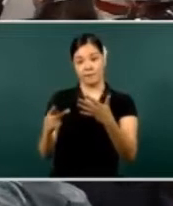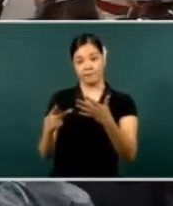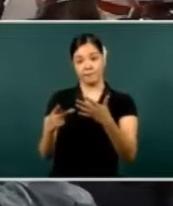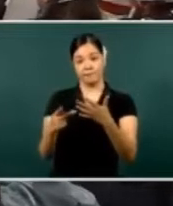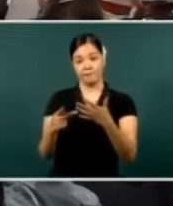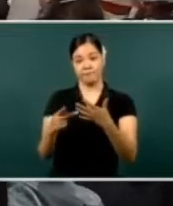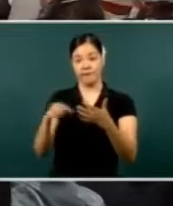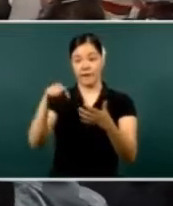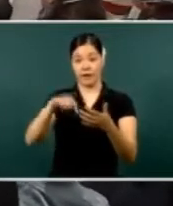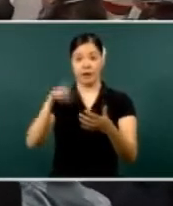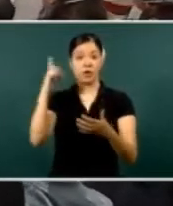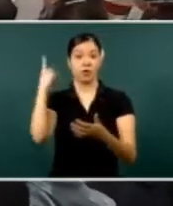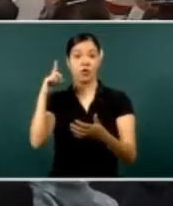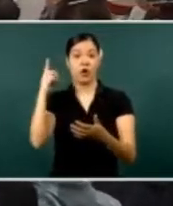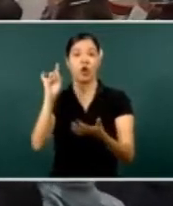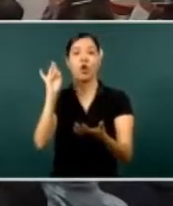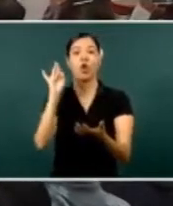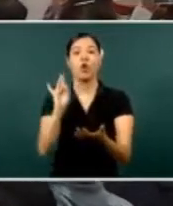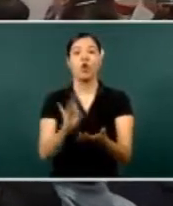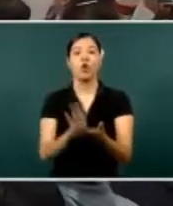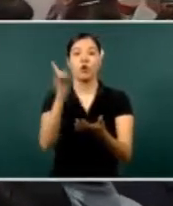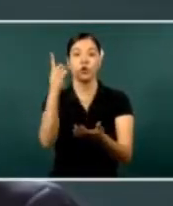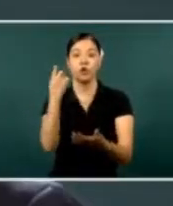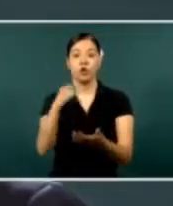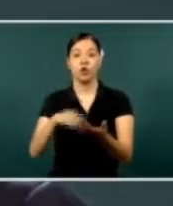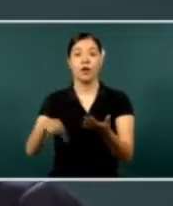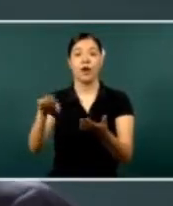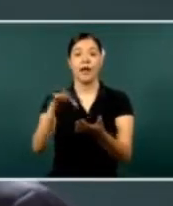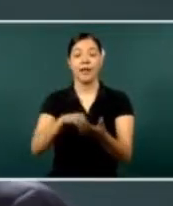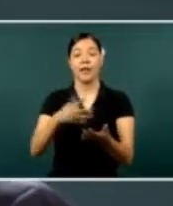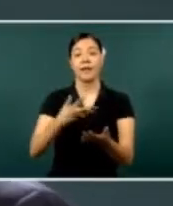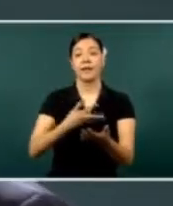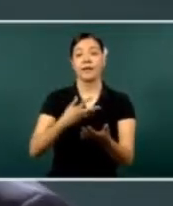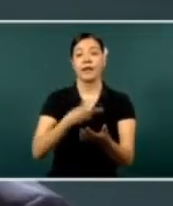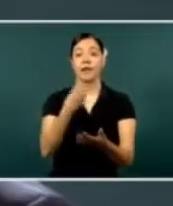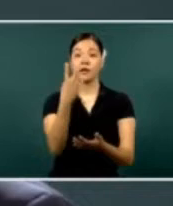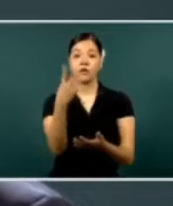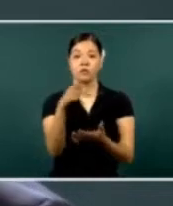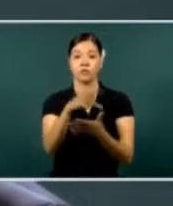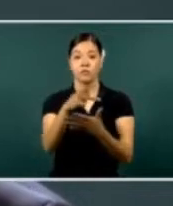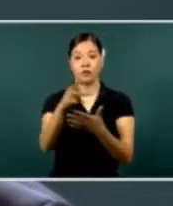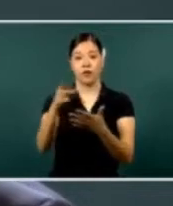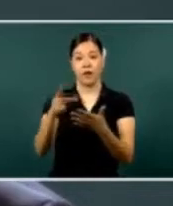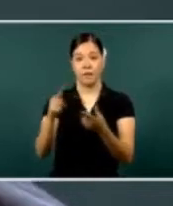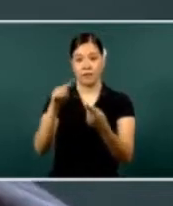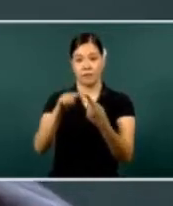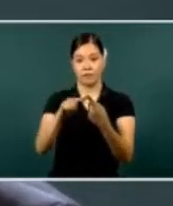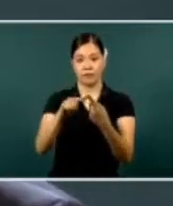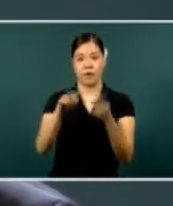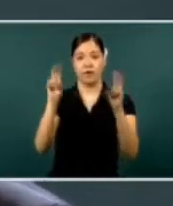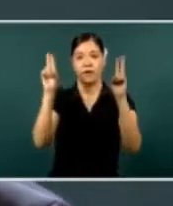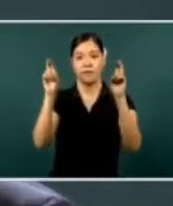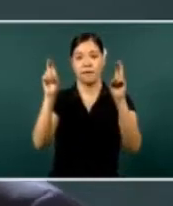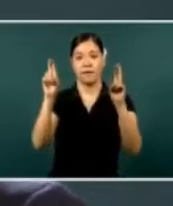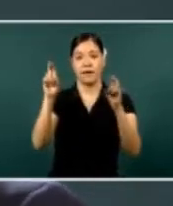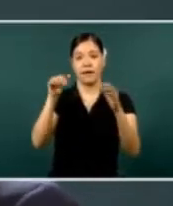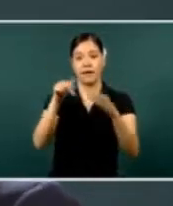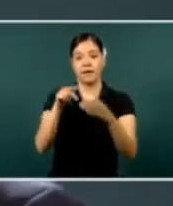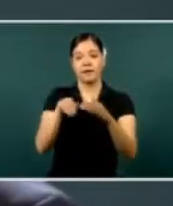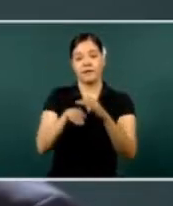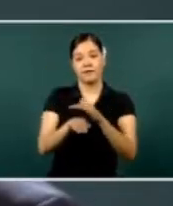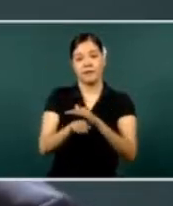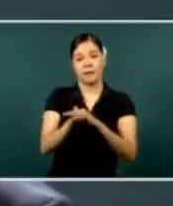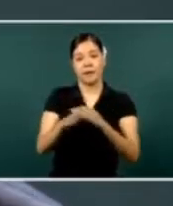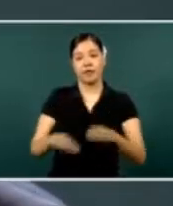like from the central north area, to planting life